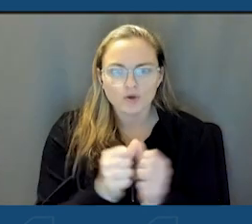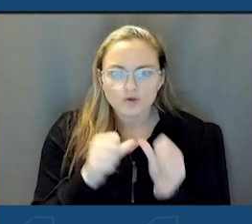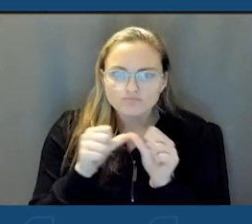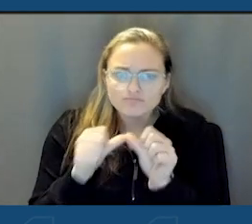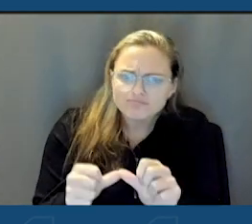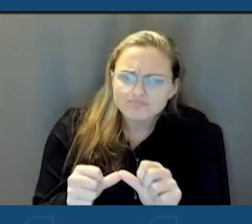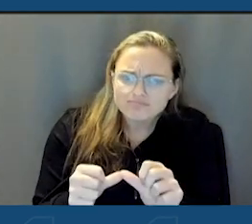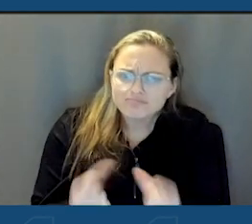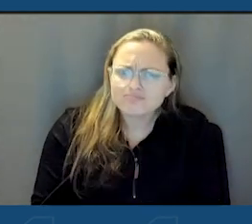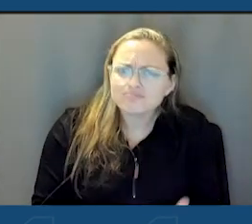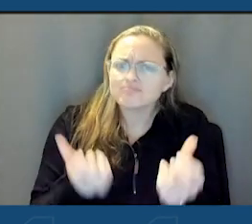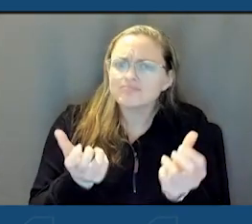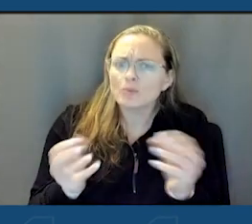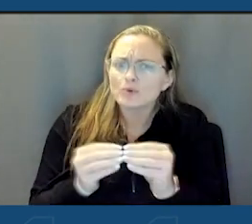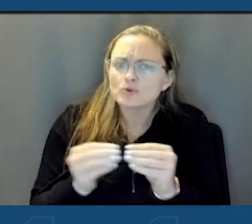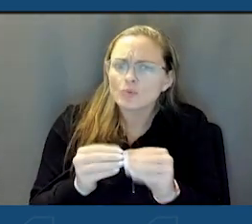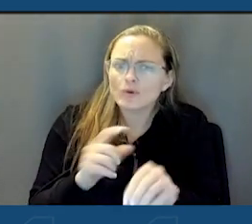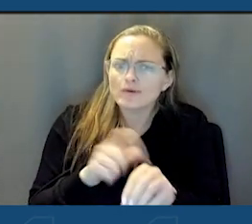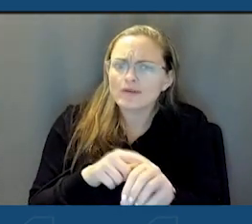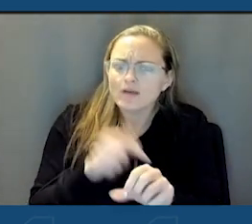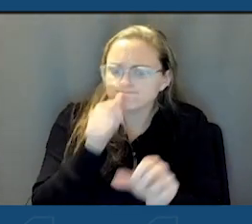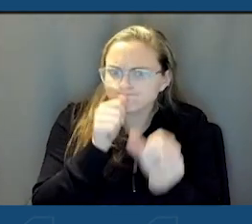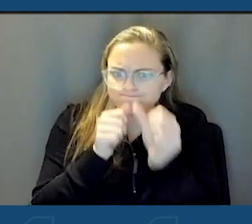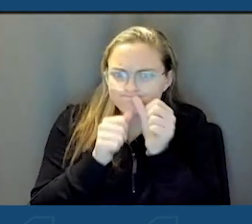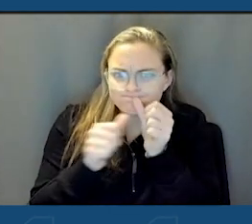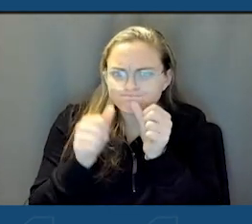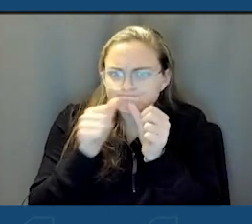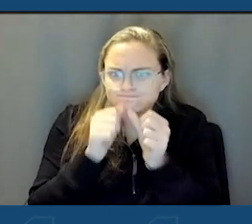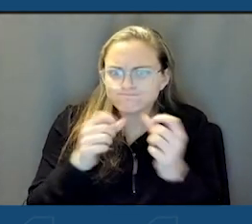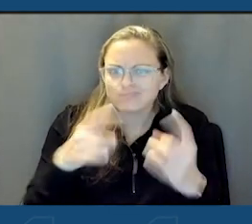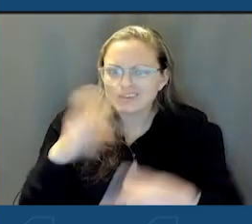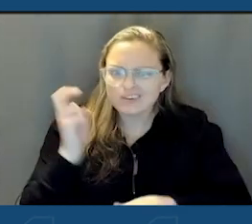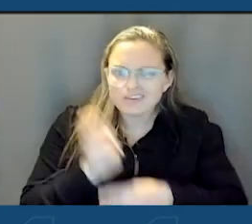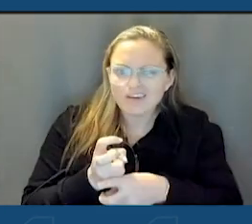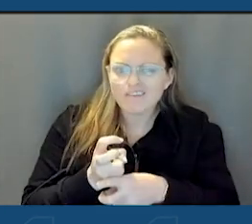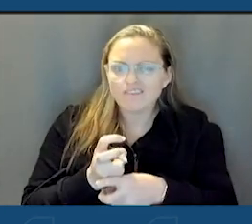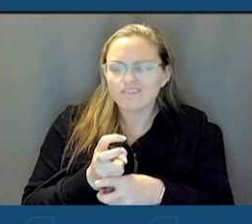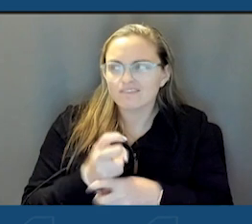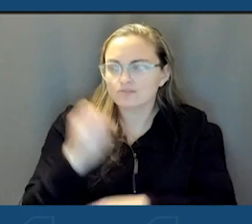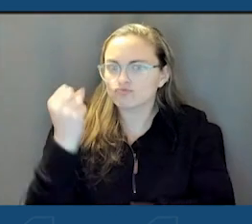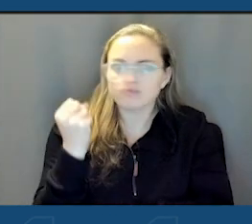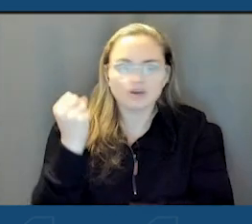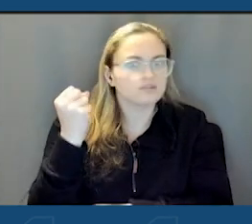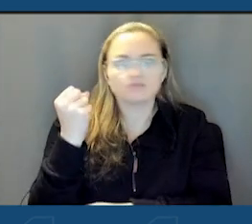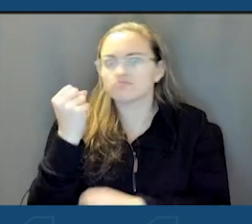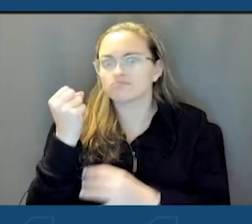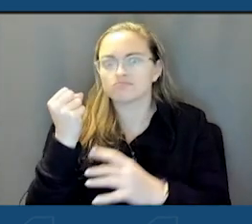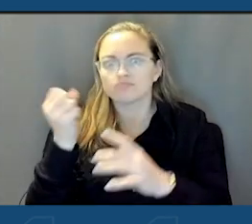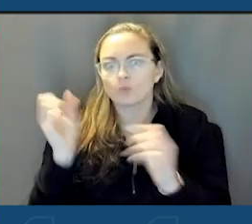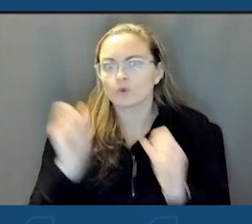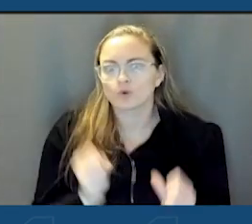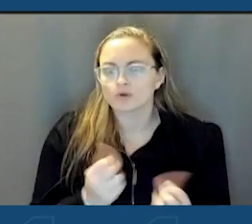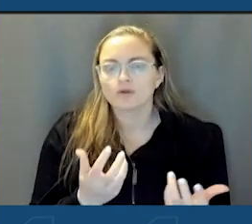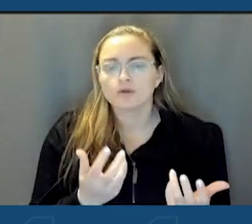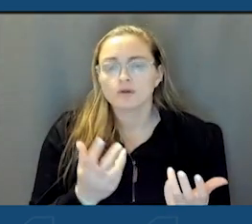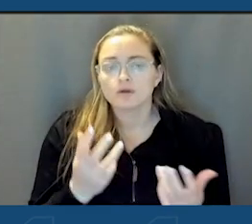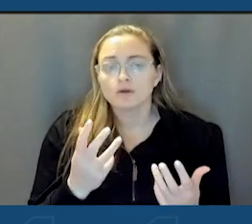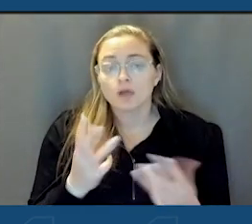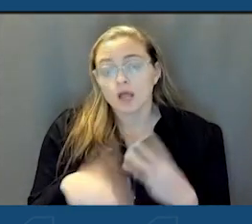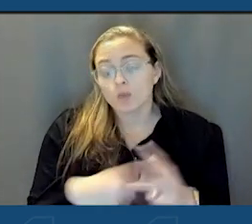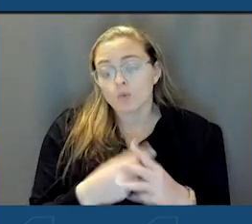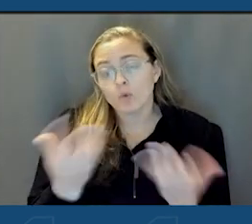How much longer we have to endure a brutal, record-shattering winter? And the world will await